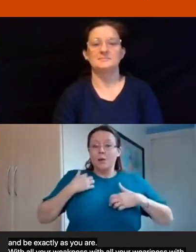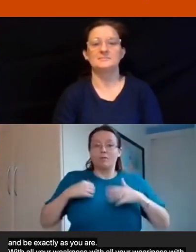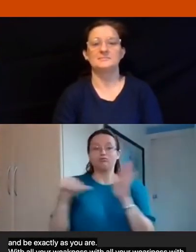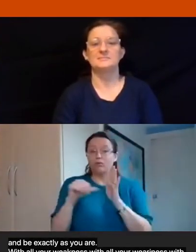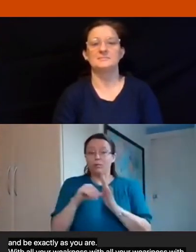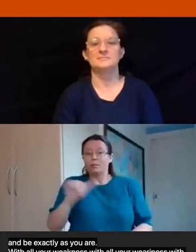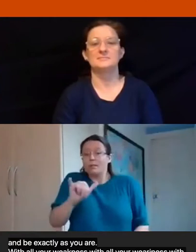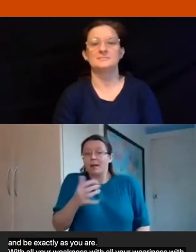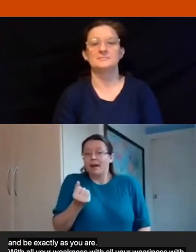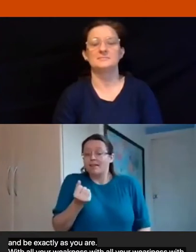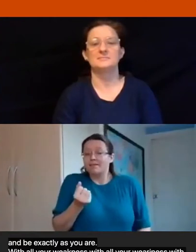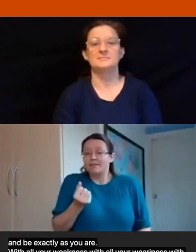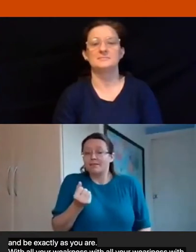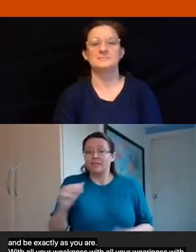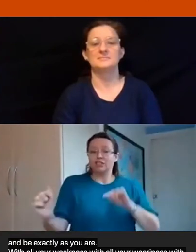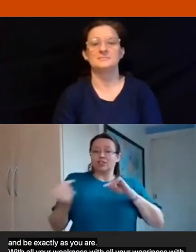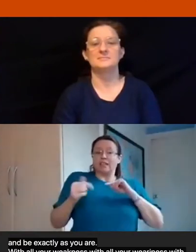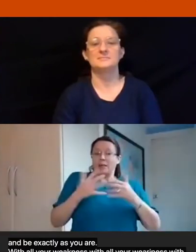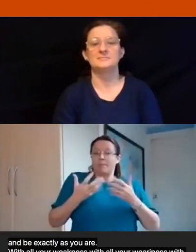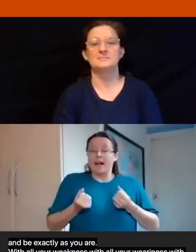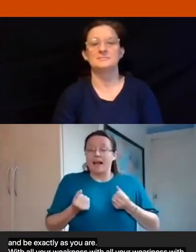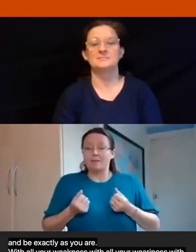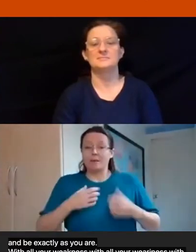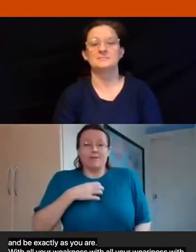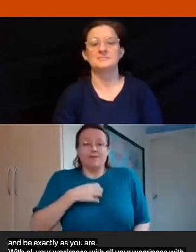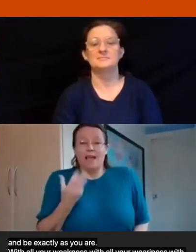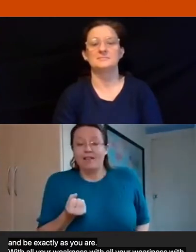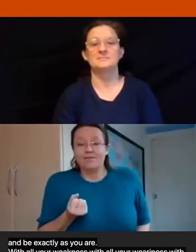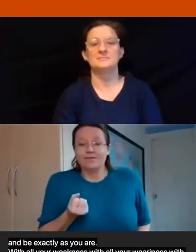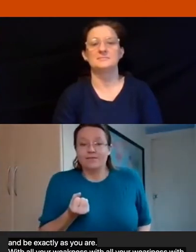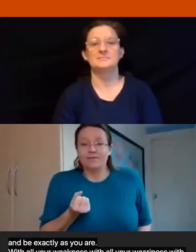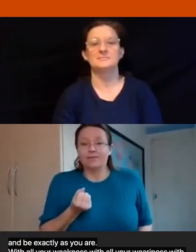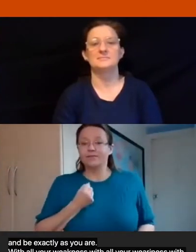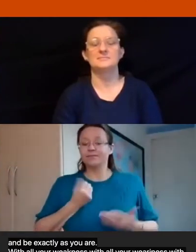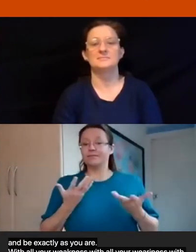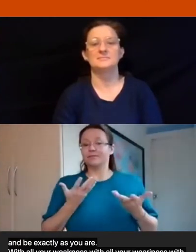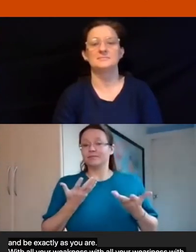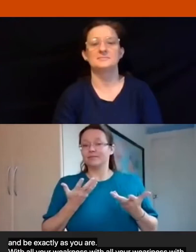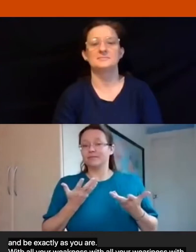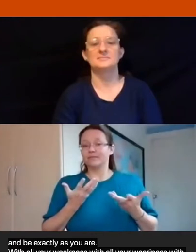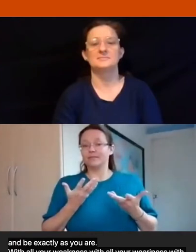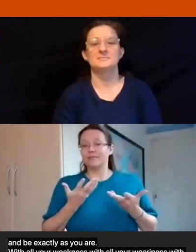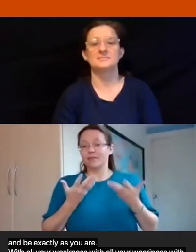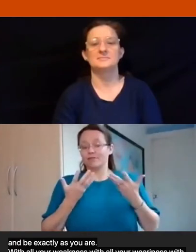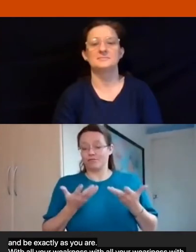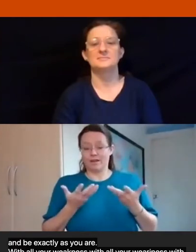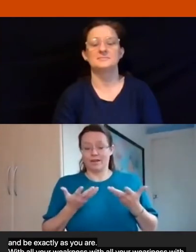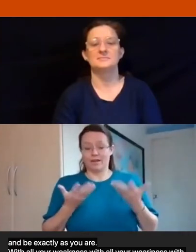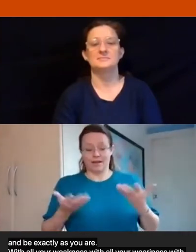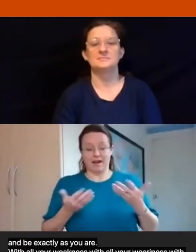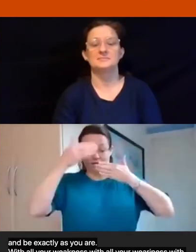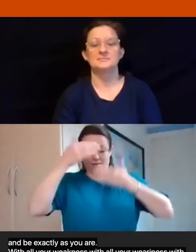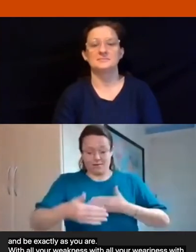with all your challenges with all your fears for today and for the the time we live in